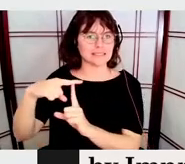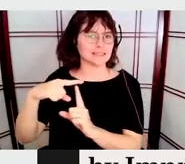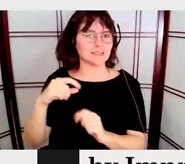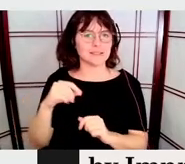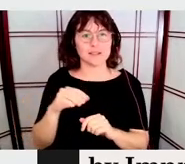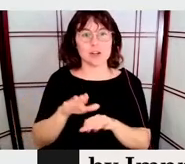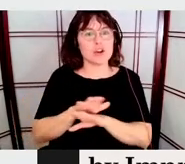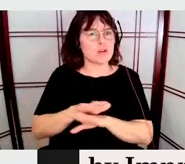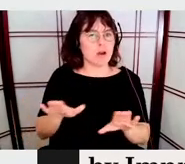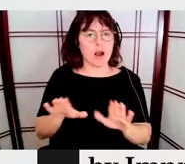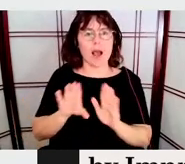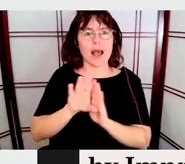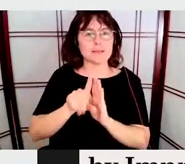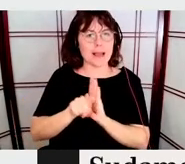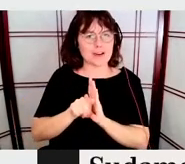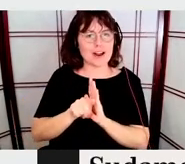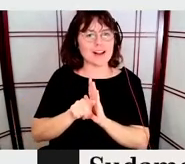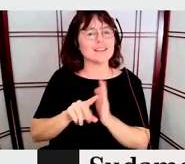color for free.